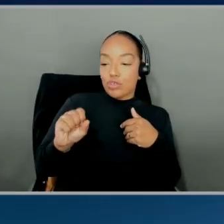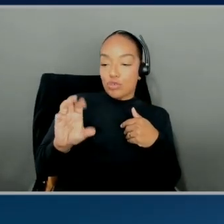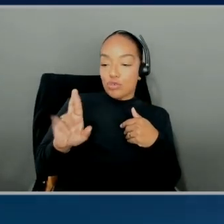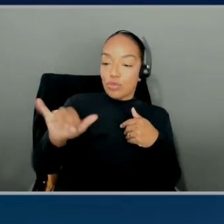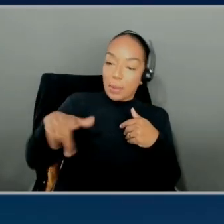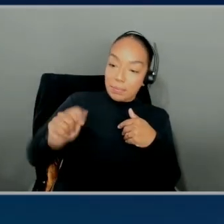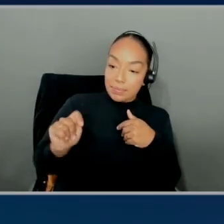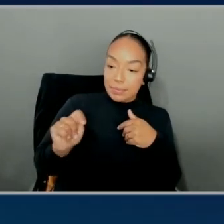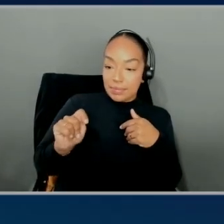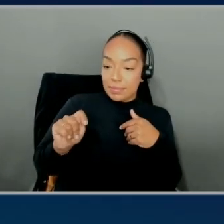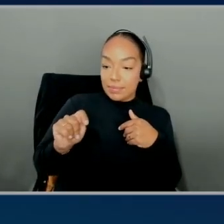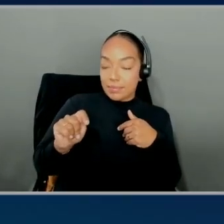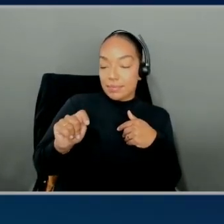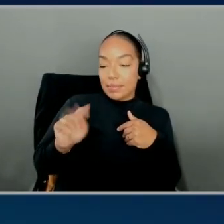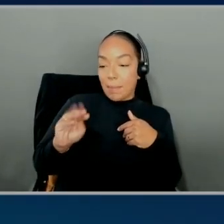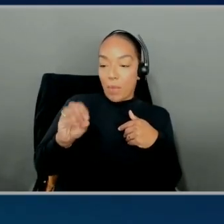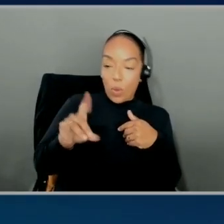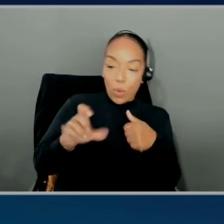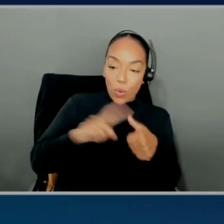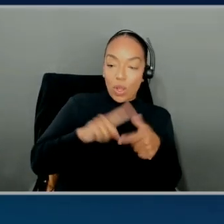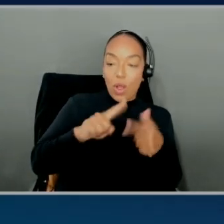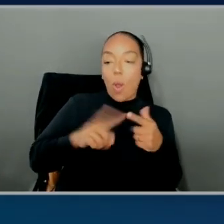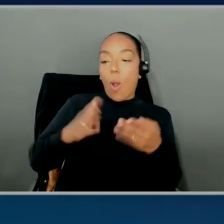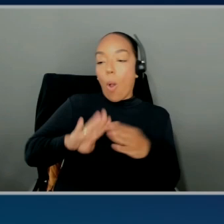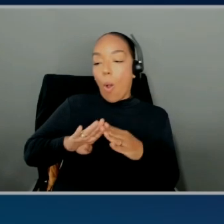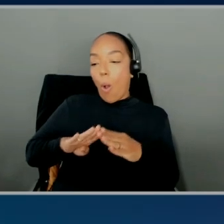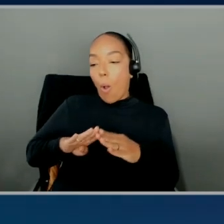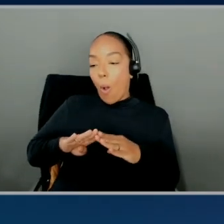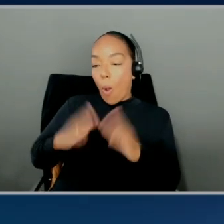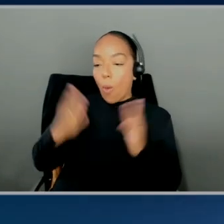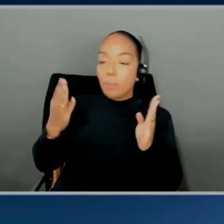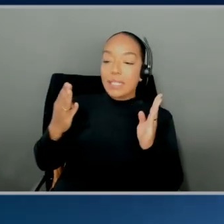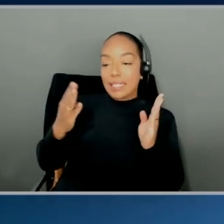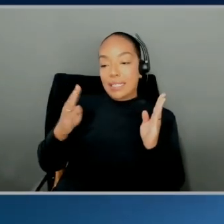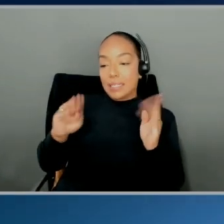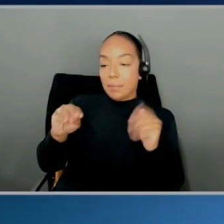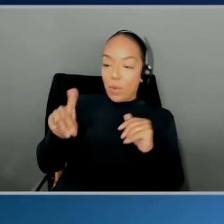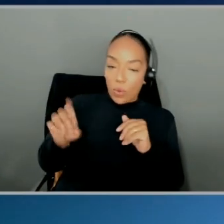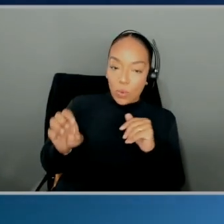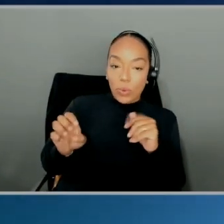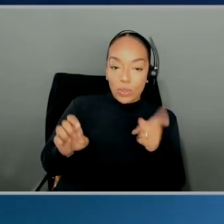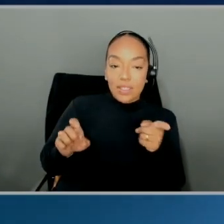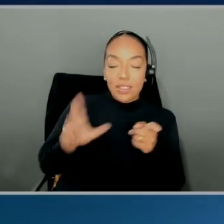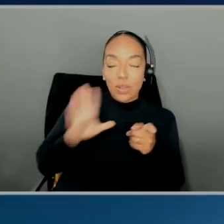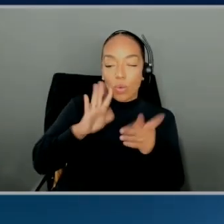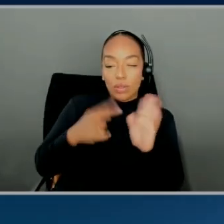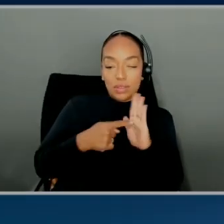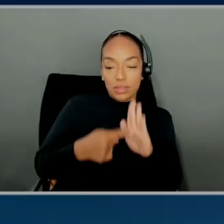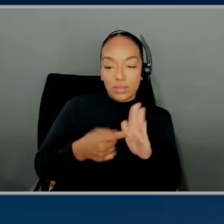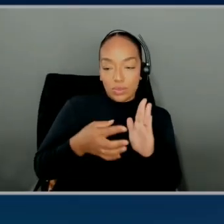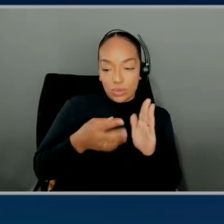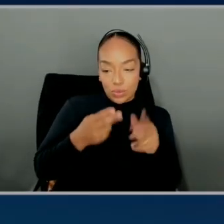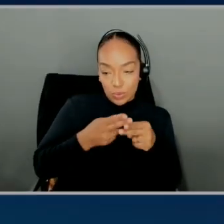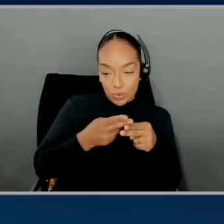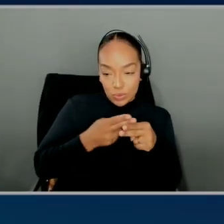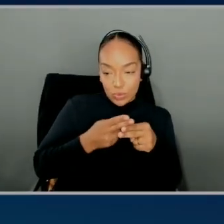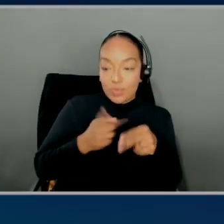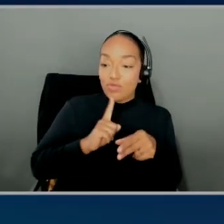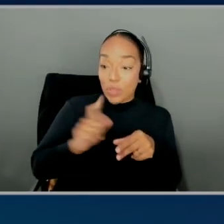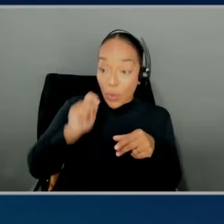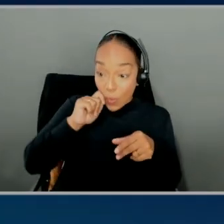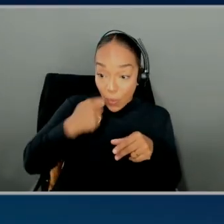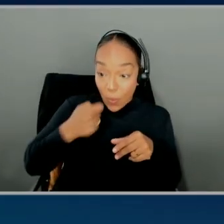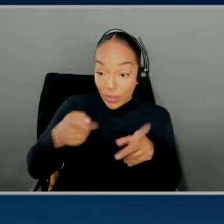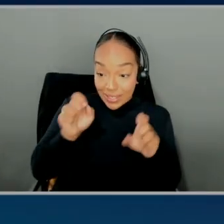dialogue mode. We'll get into that a little bit more soon. We're going to do a demo soon. So stay tuned, everyone. But it's pretty cool. You can either go